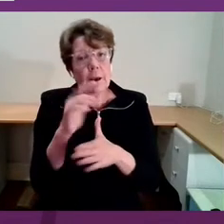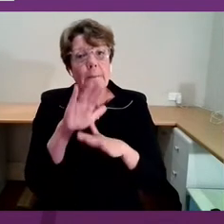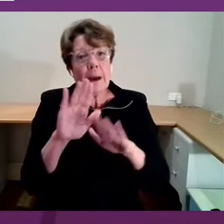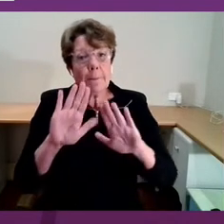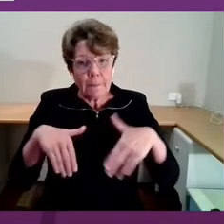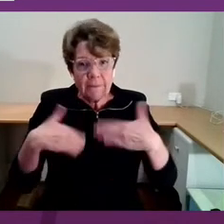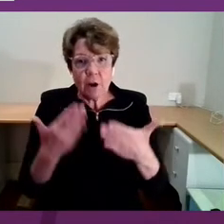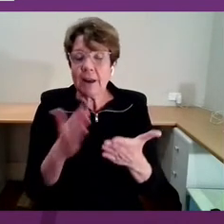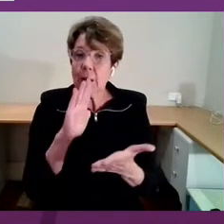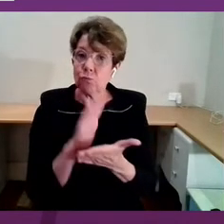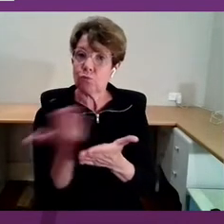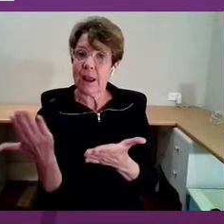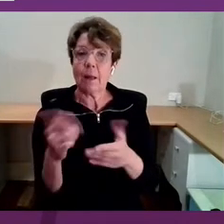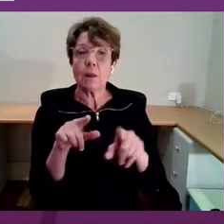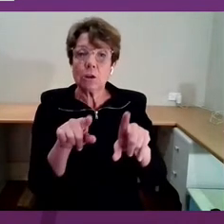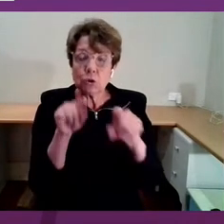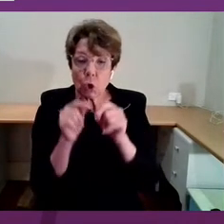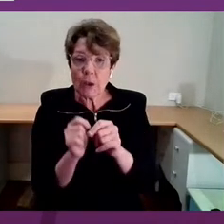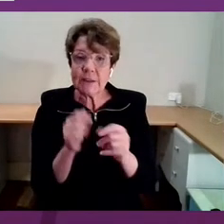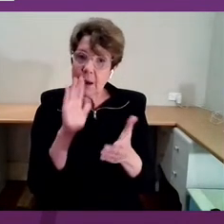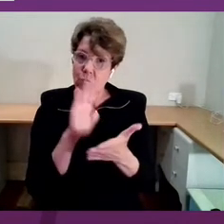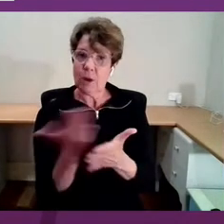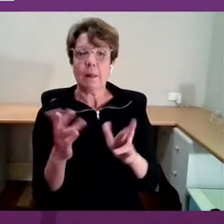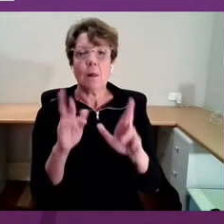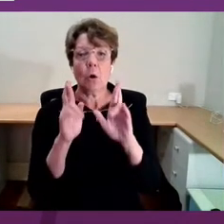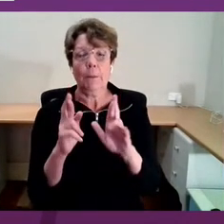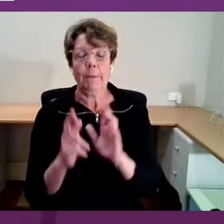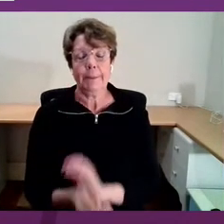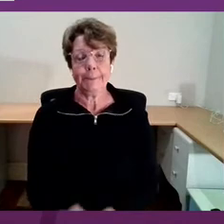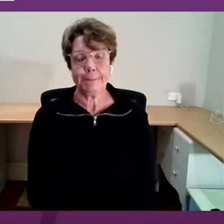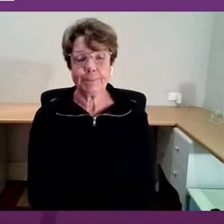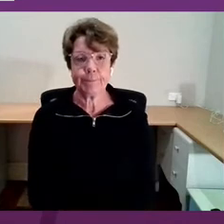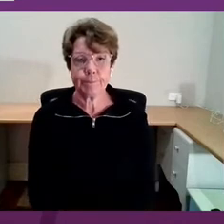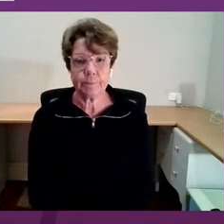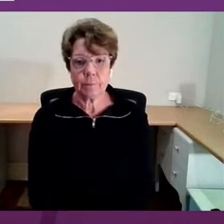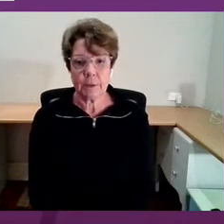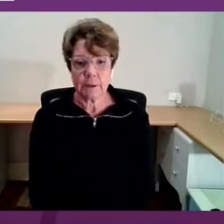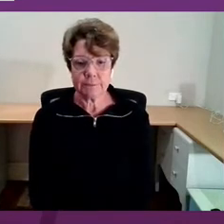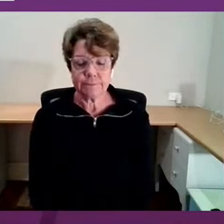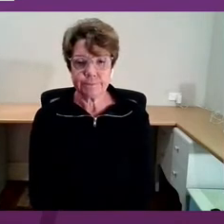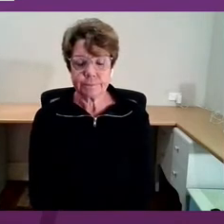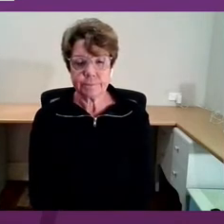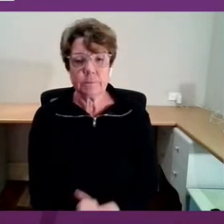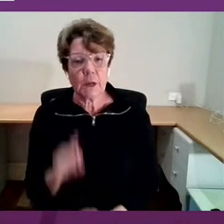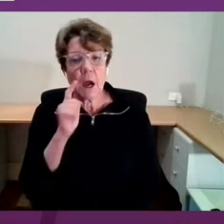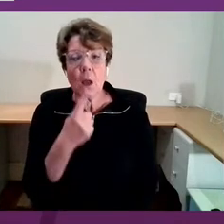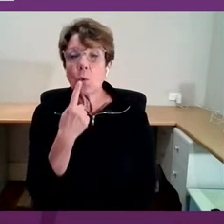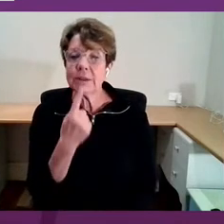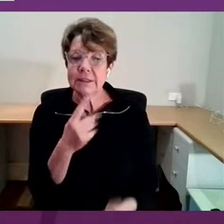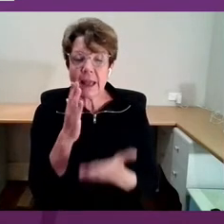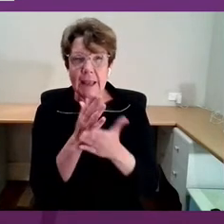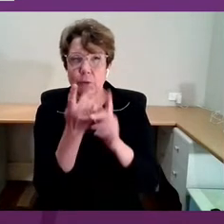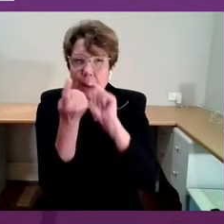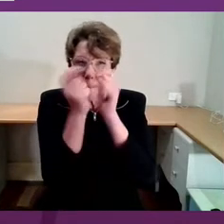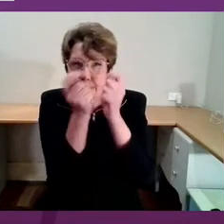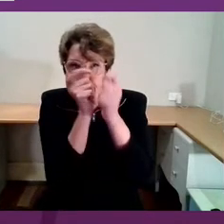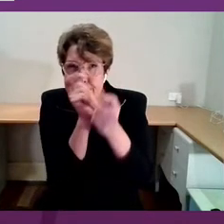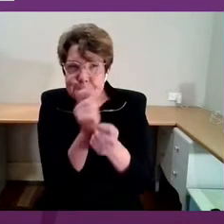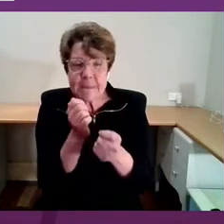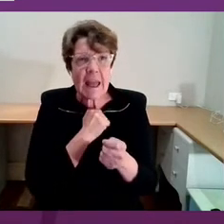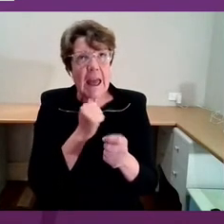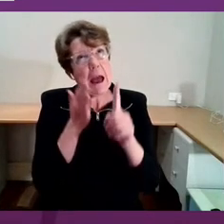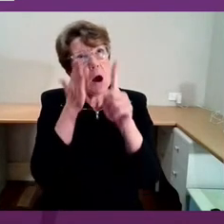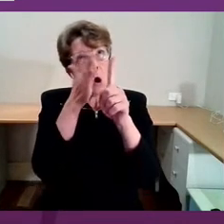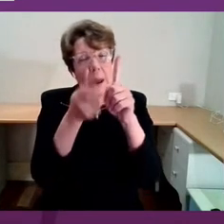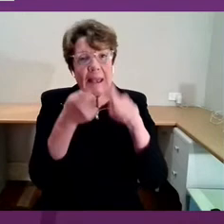and real hope. I'd go so far as to say that it's reframing our expectations for people to be